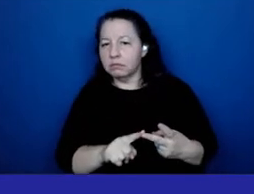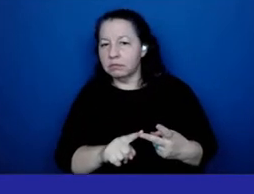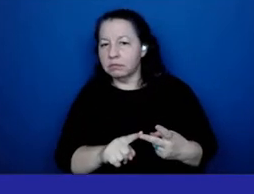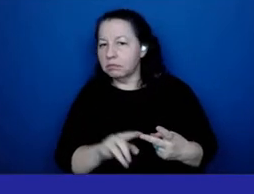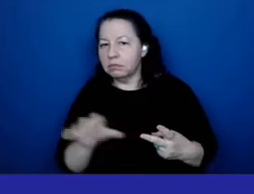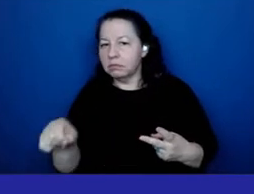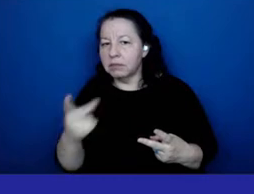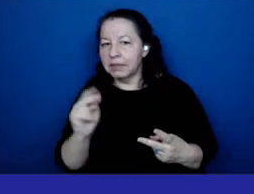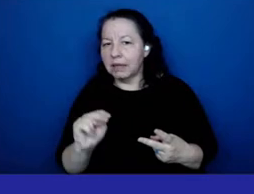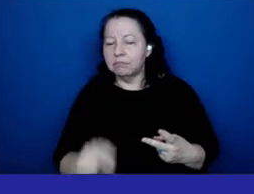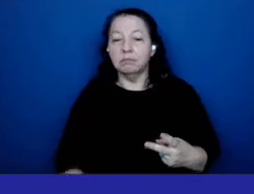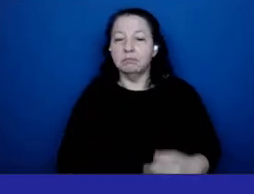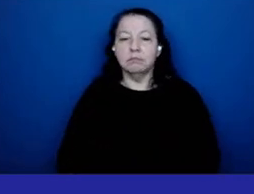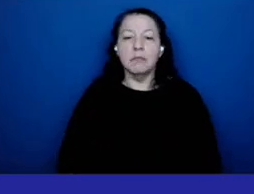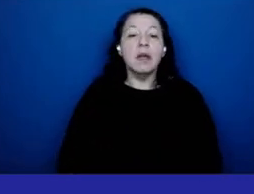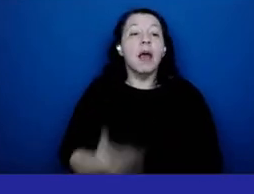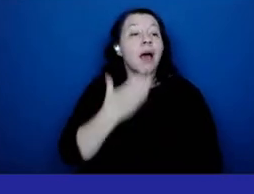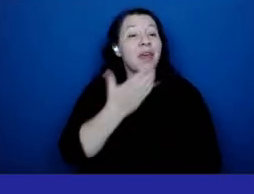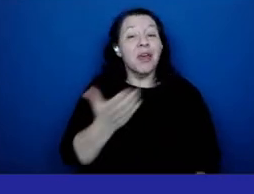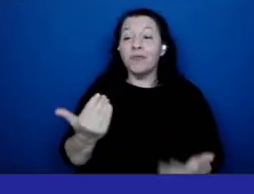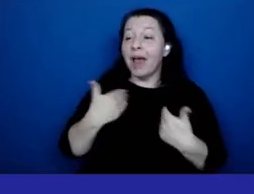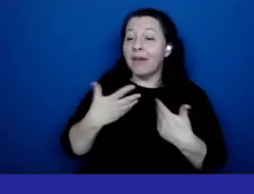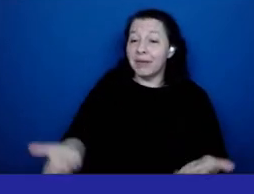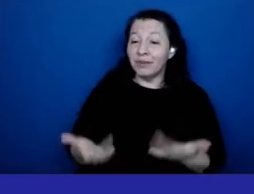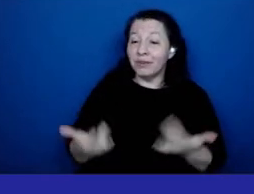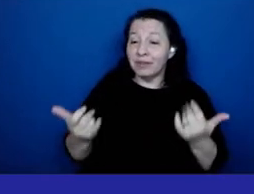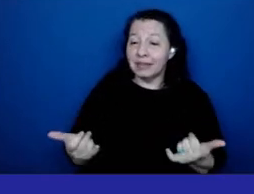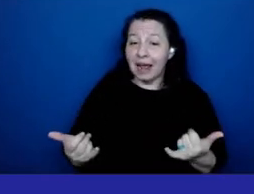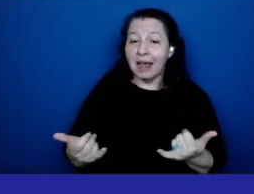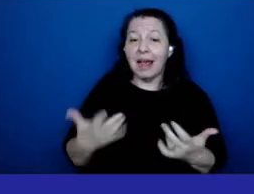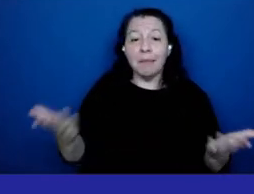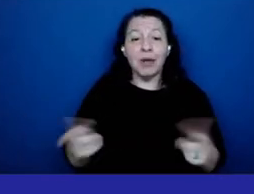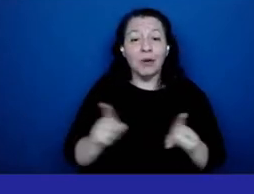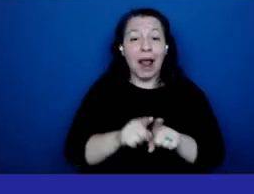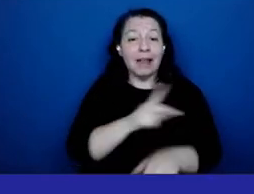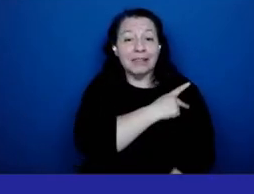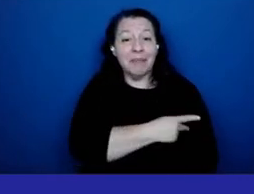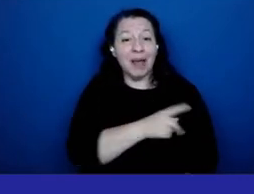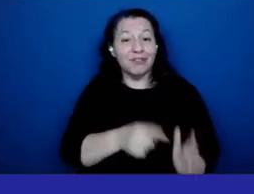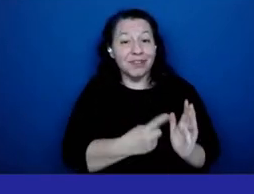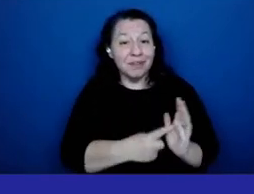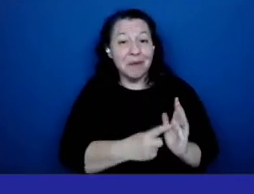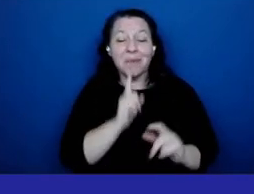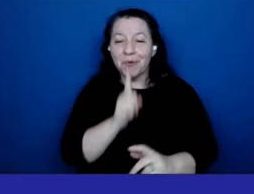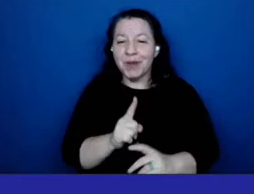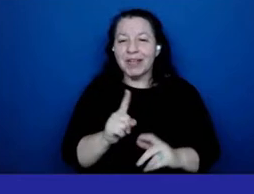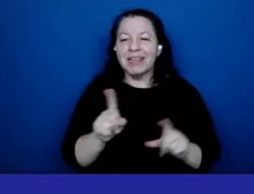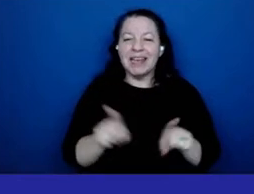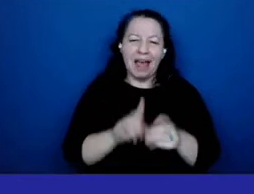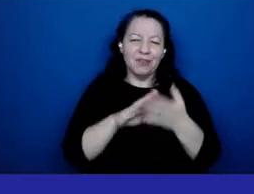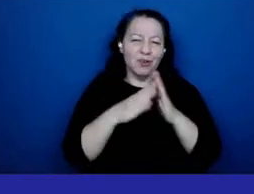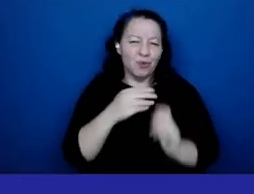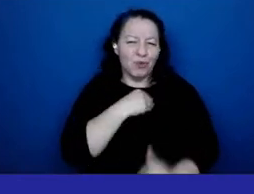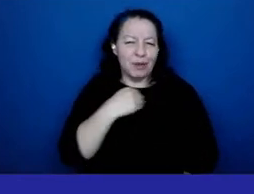Thank you for having me today. I'm here as a patient sometimes, but I'm really here as a community member.